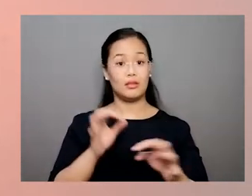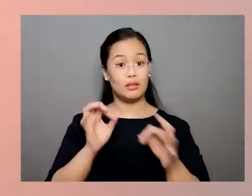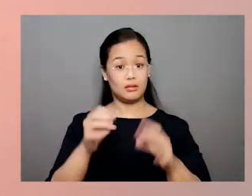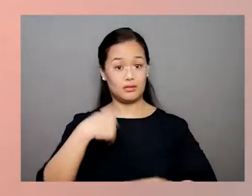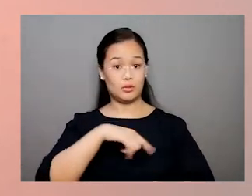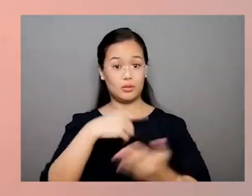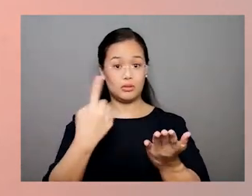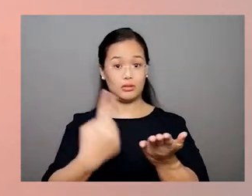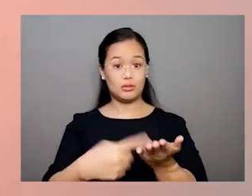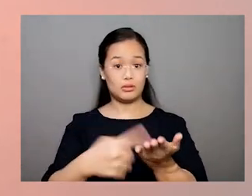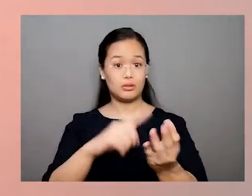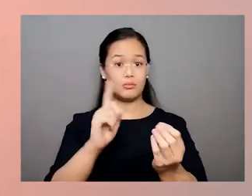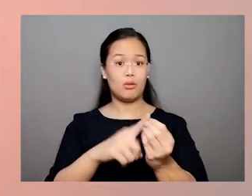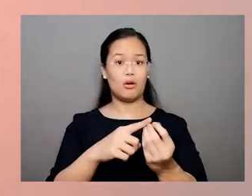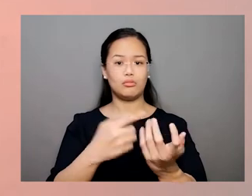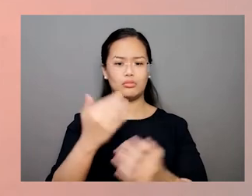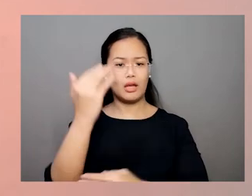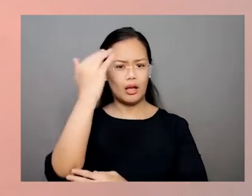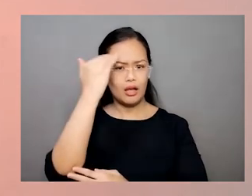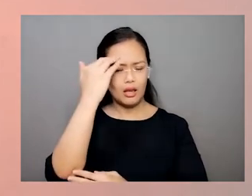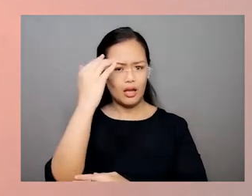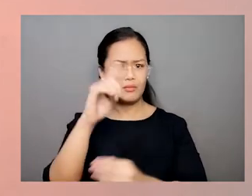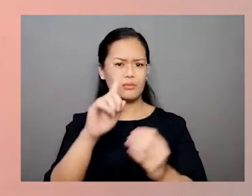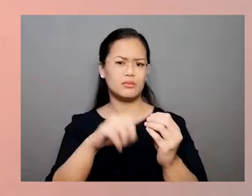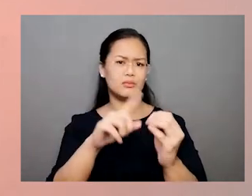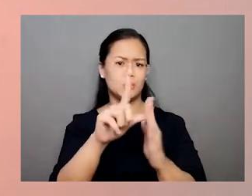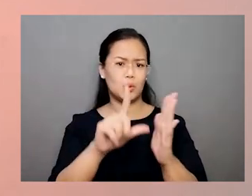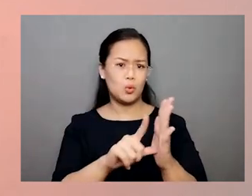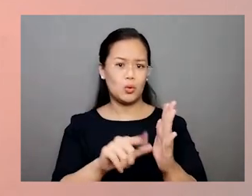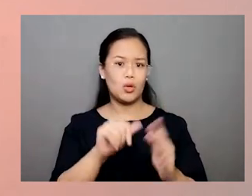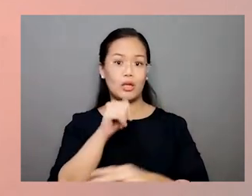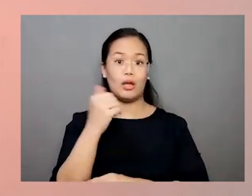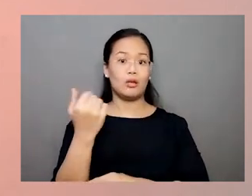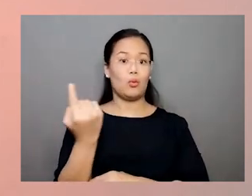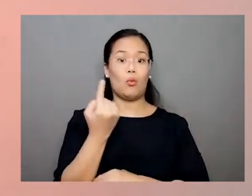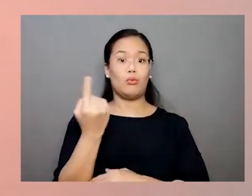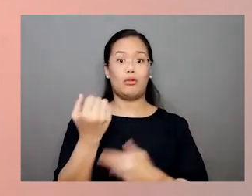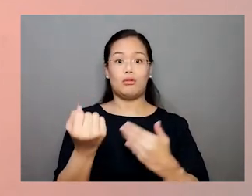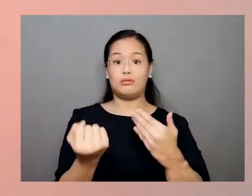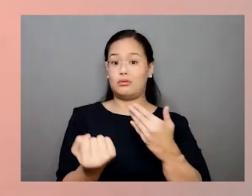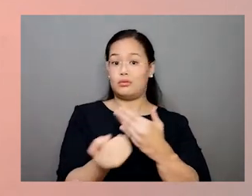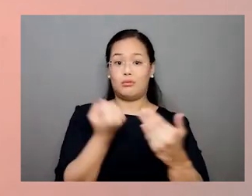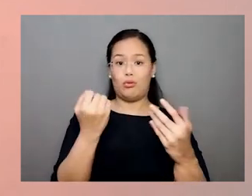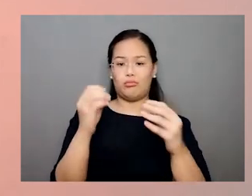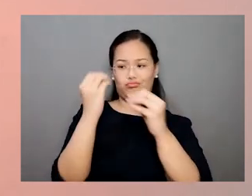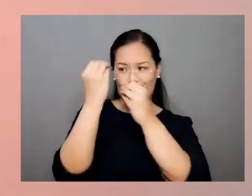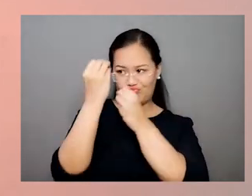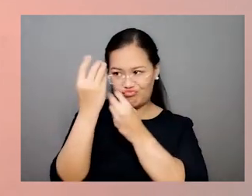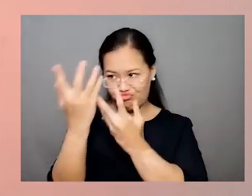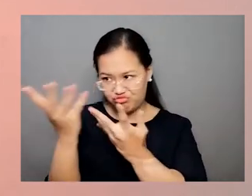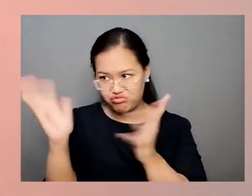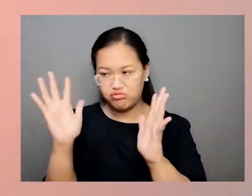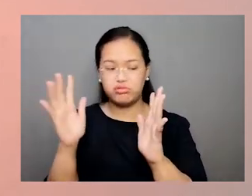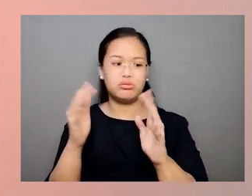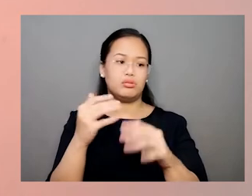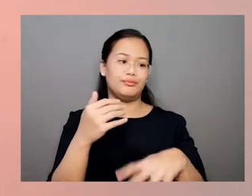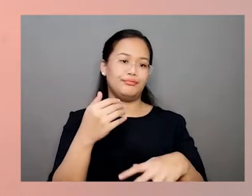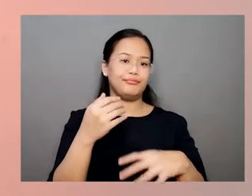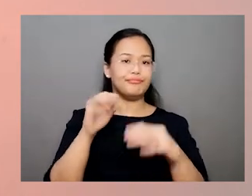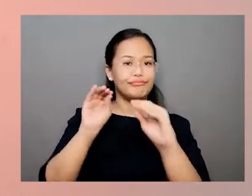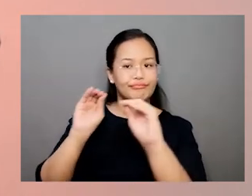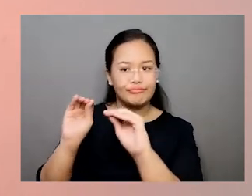When we talk about knowledge of the law and helping people to understand the law, we are not simply referring to